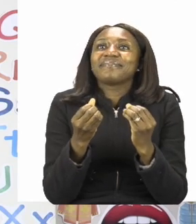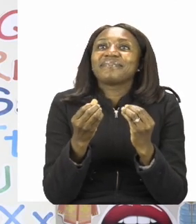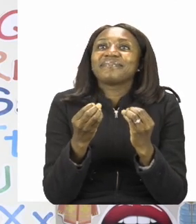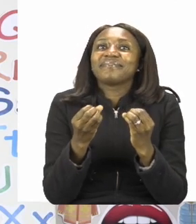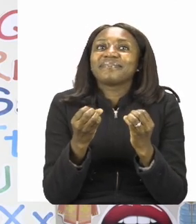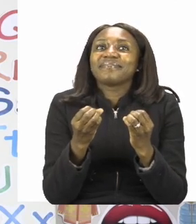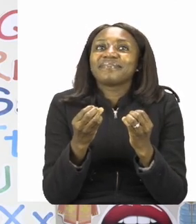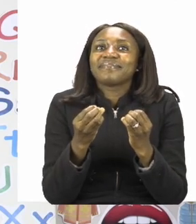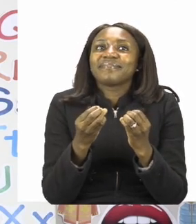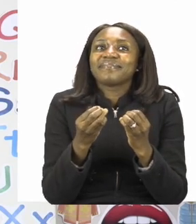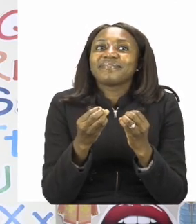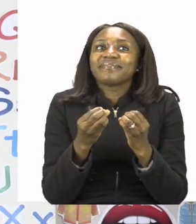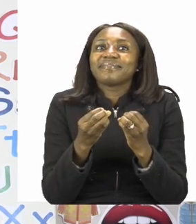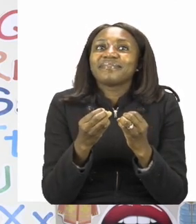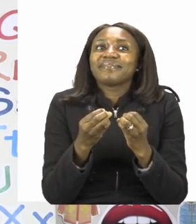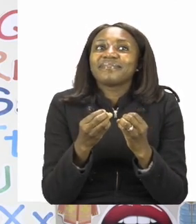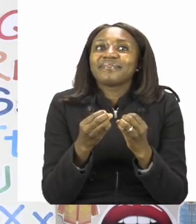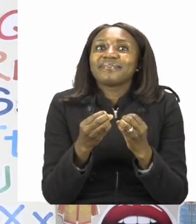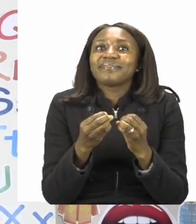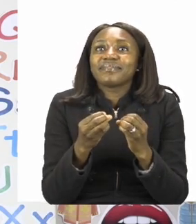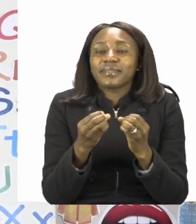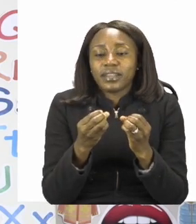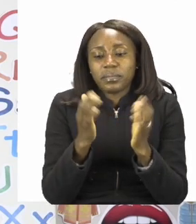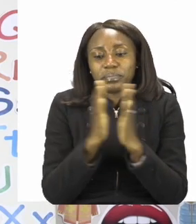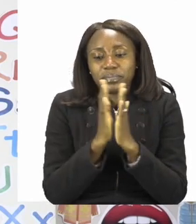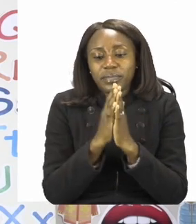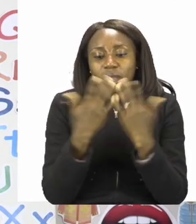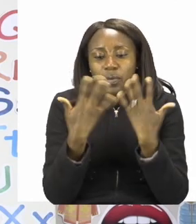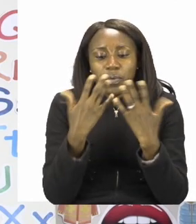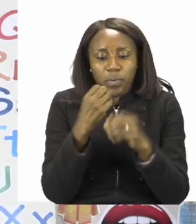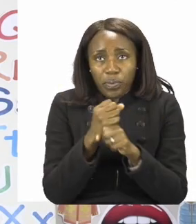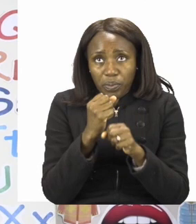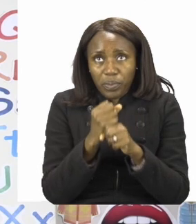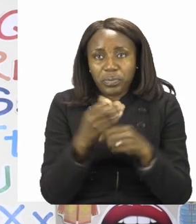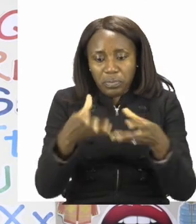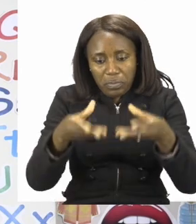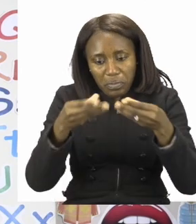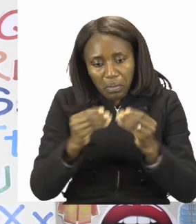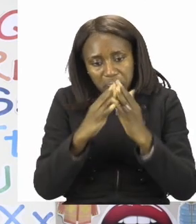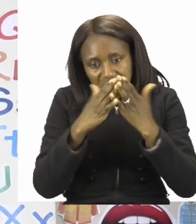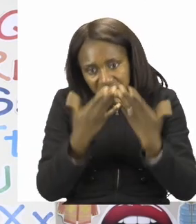Then you wait for them to dry before you touch anything else.